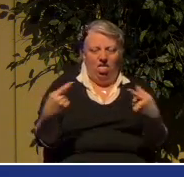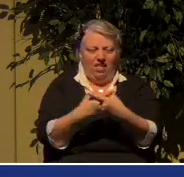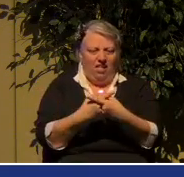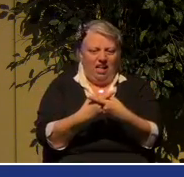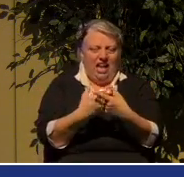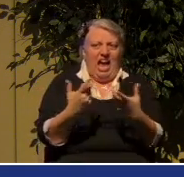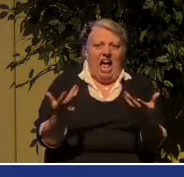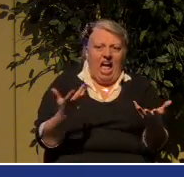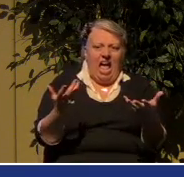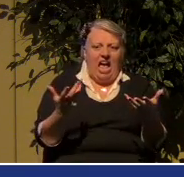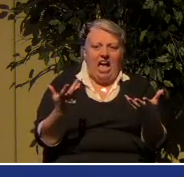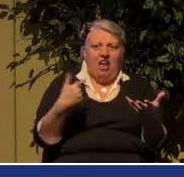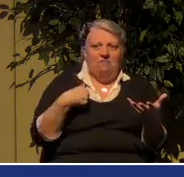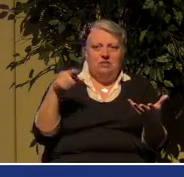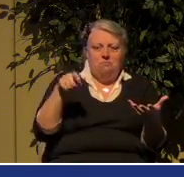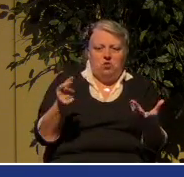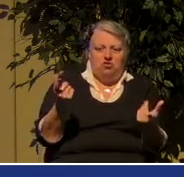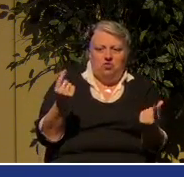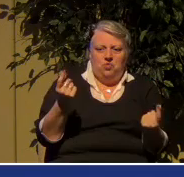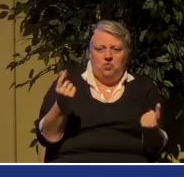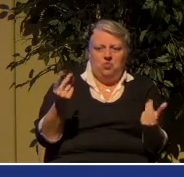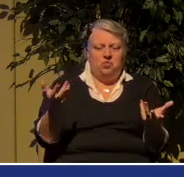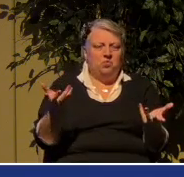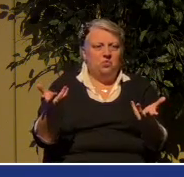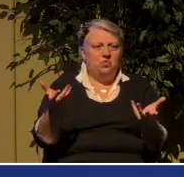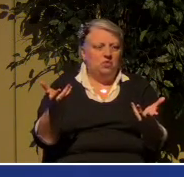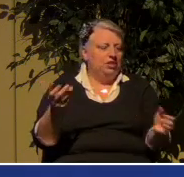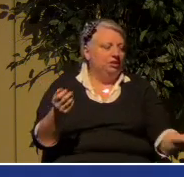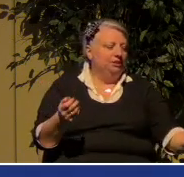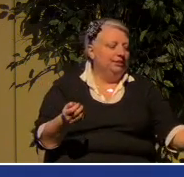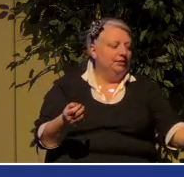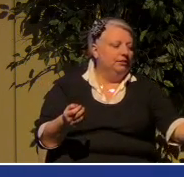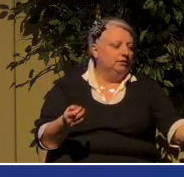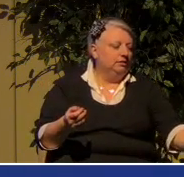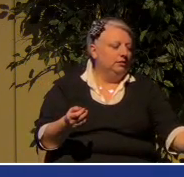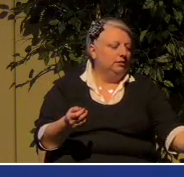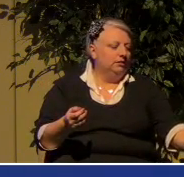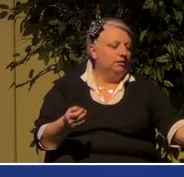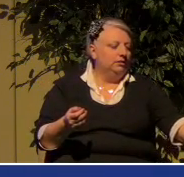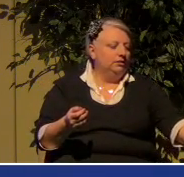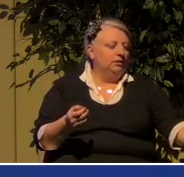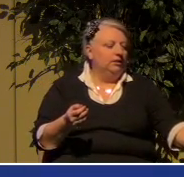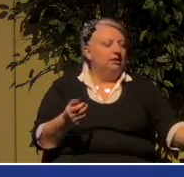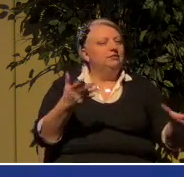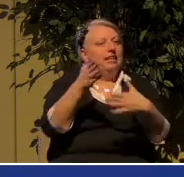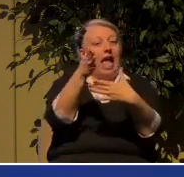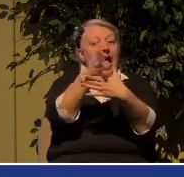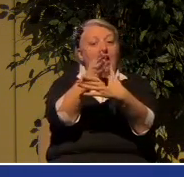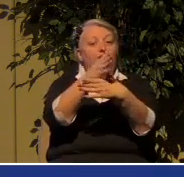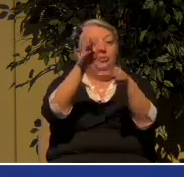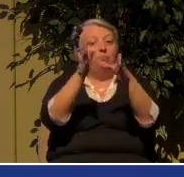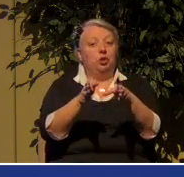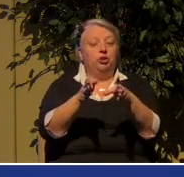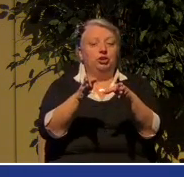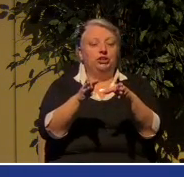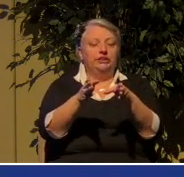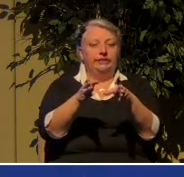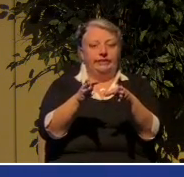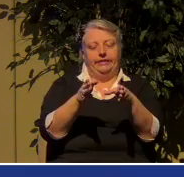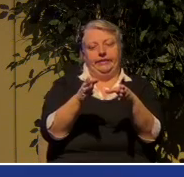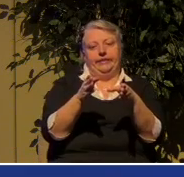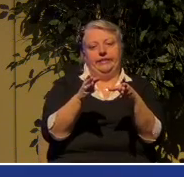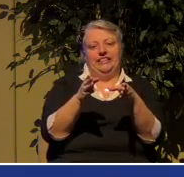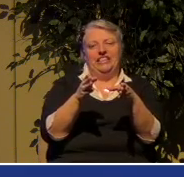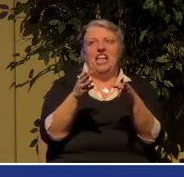voices telling you so many different things? It puts the average person in a position where you